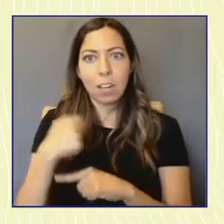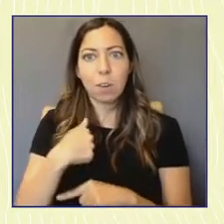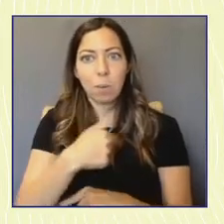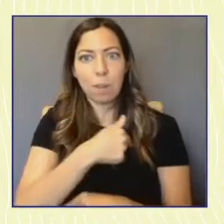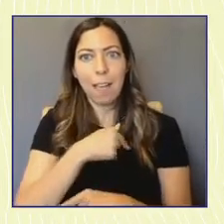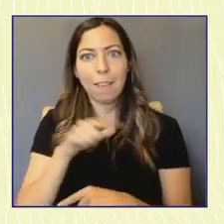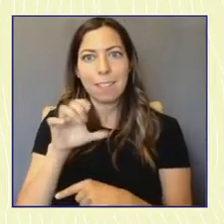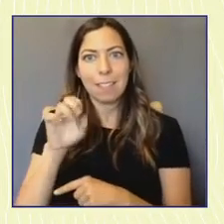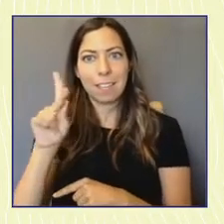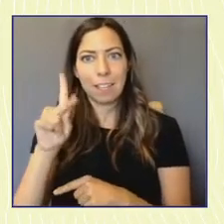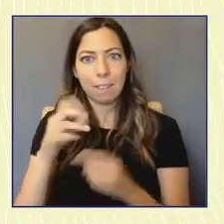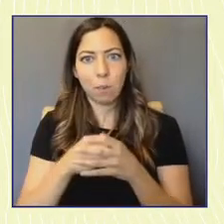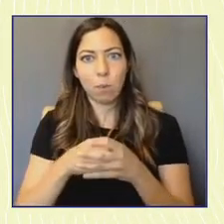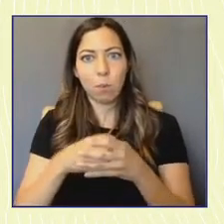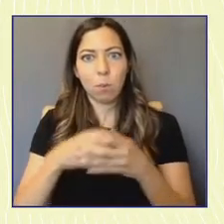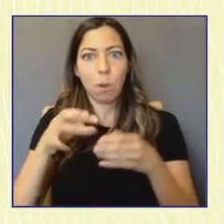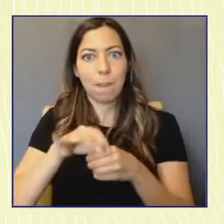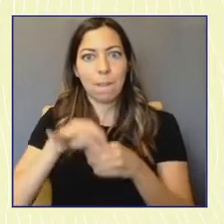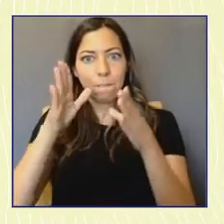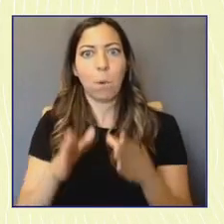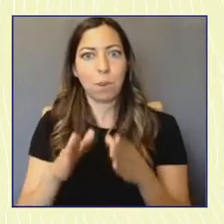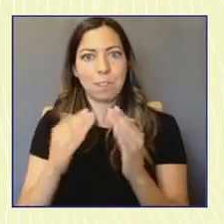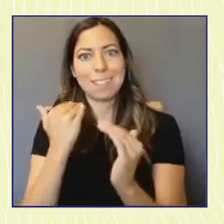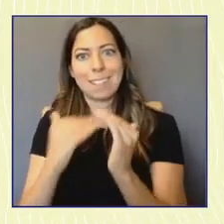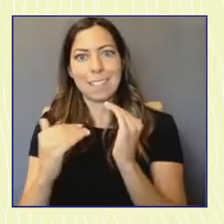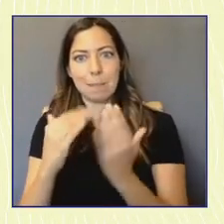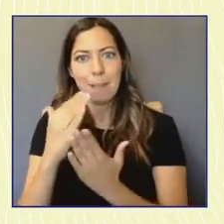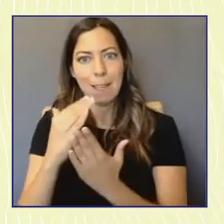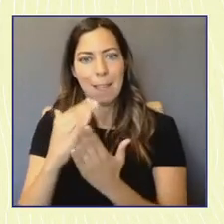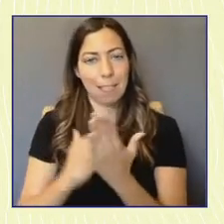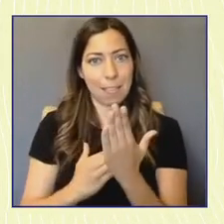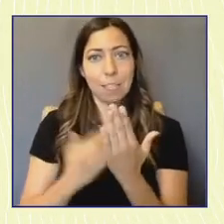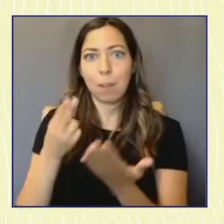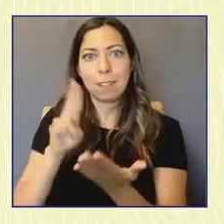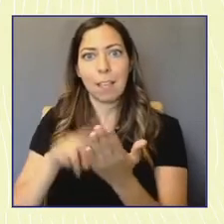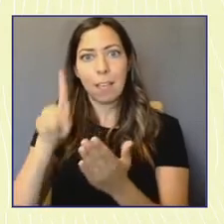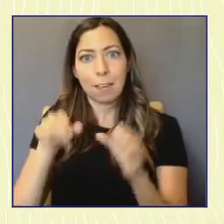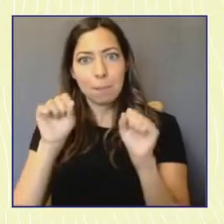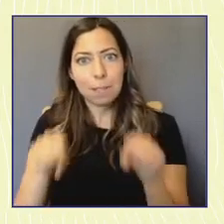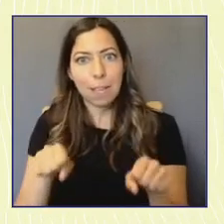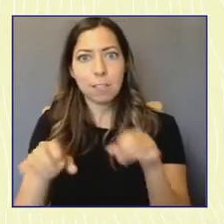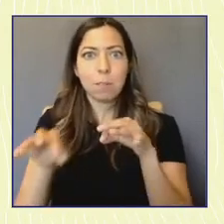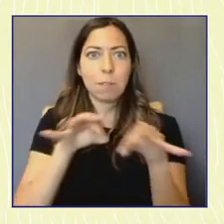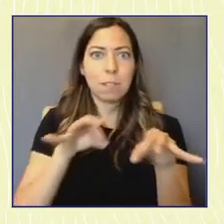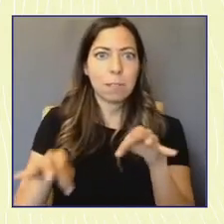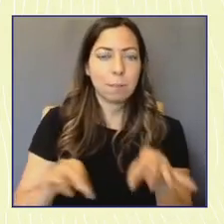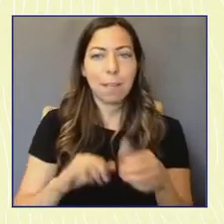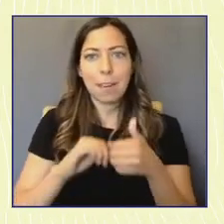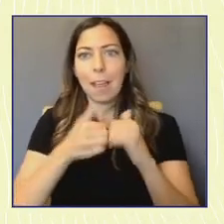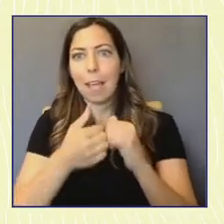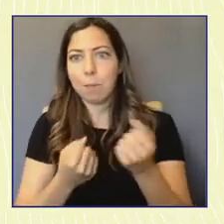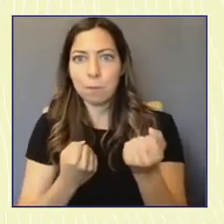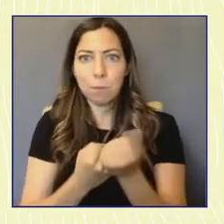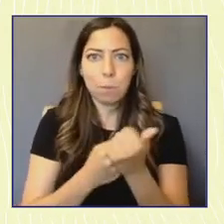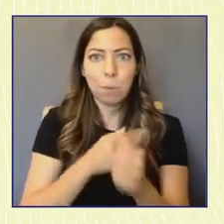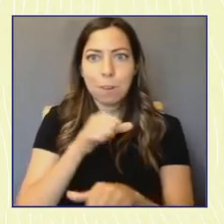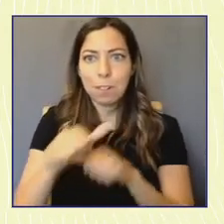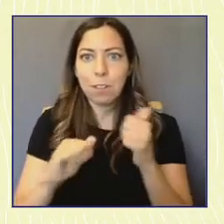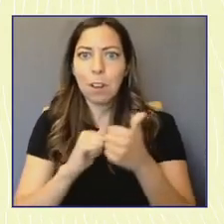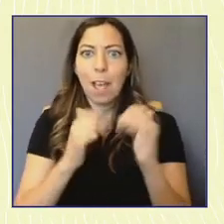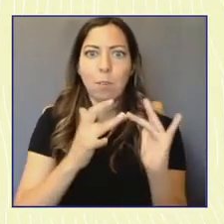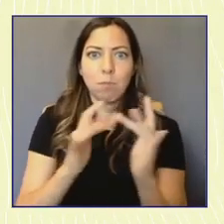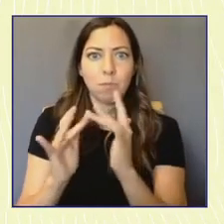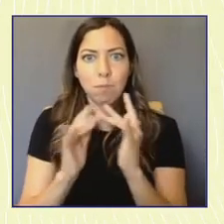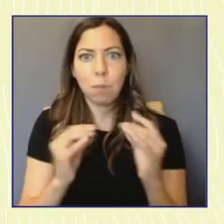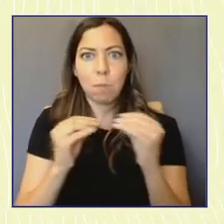events and opportunities to learn more to connect with others and to start forming or strengthening the ecosystem of support that we all know is necessary to grow